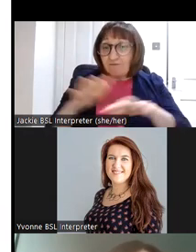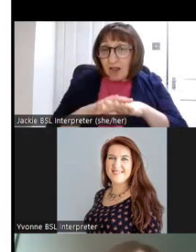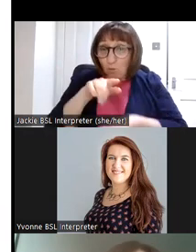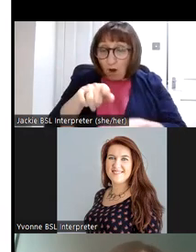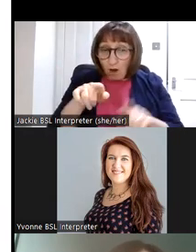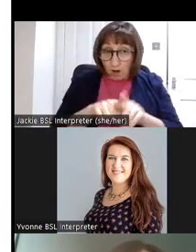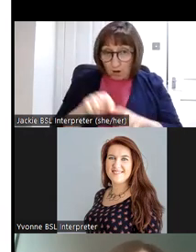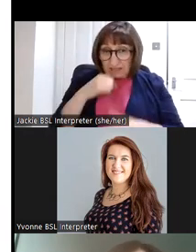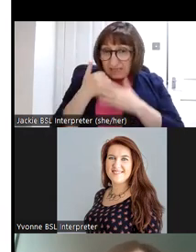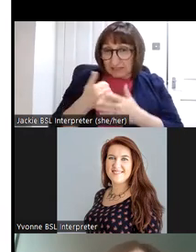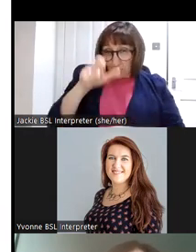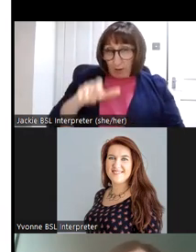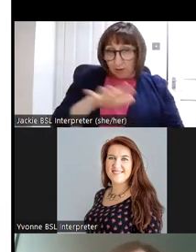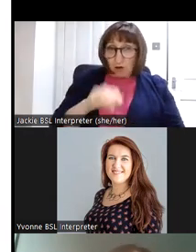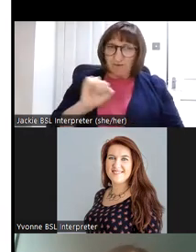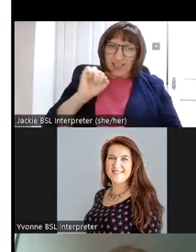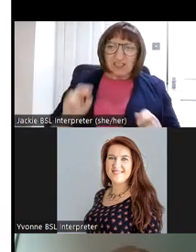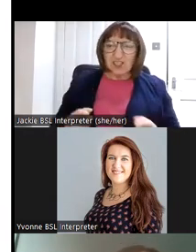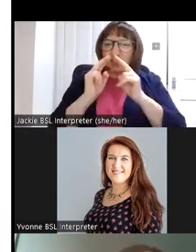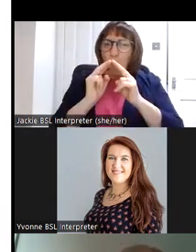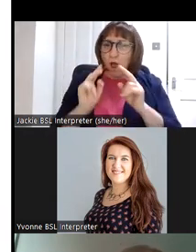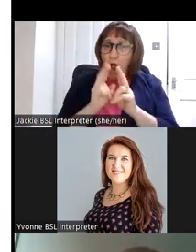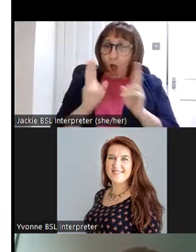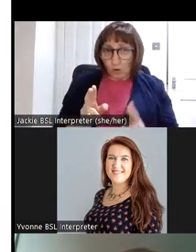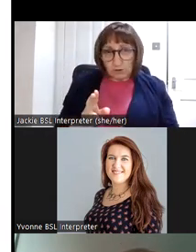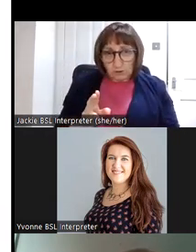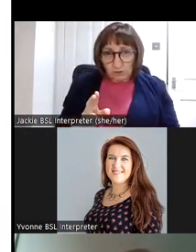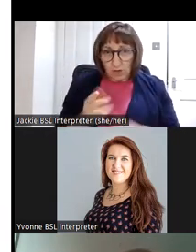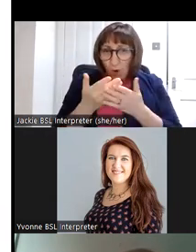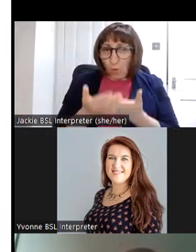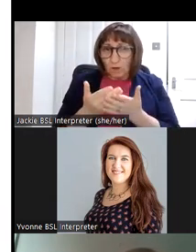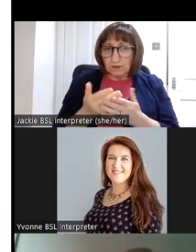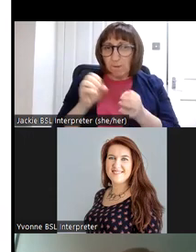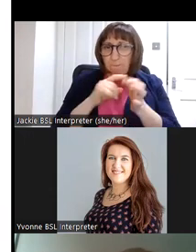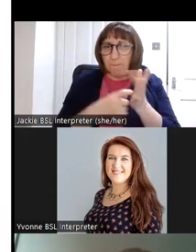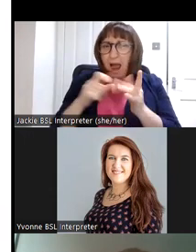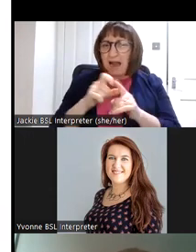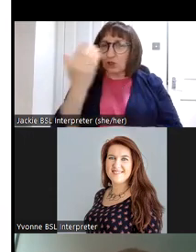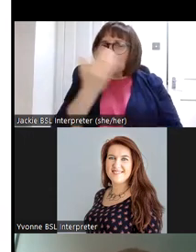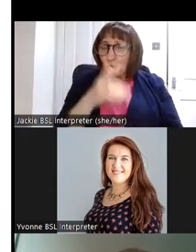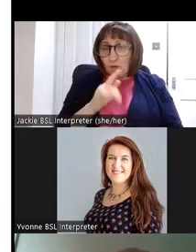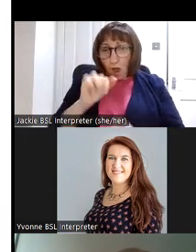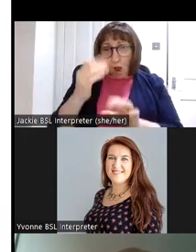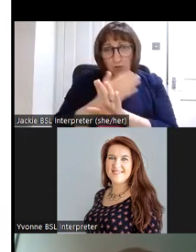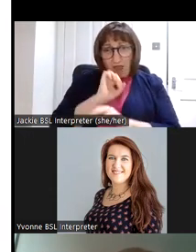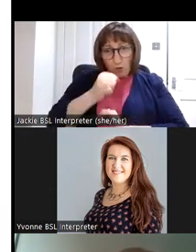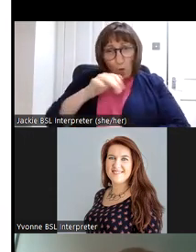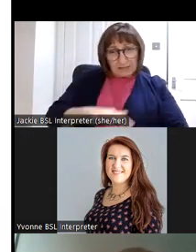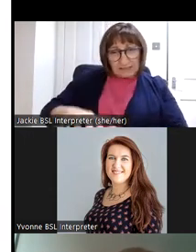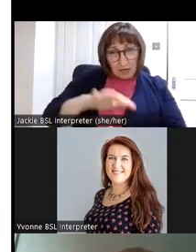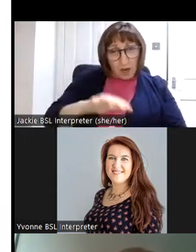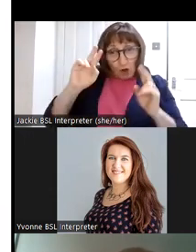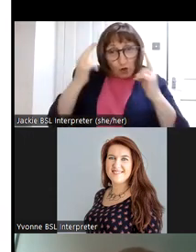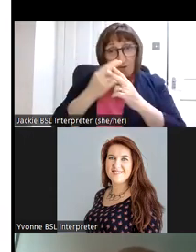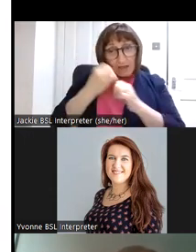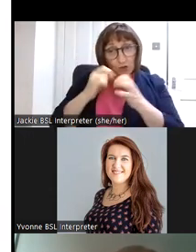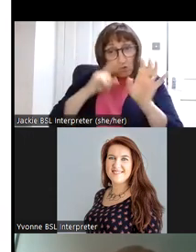his of this tower house it was a bardic school and it was a privately owned site so the university of